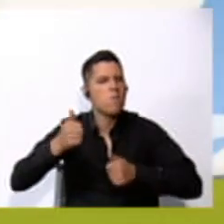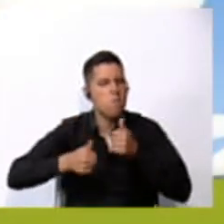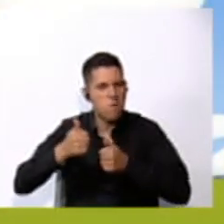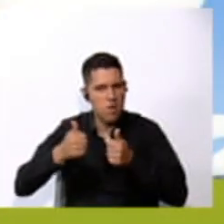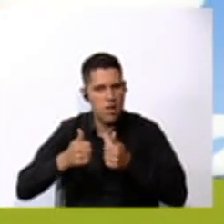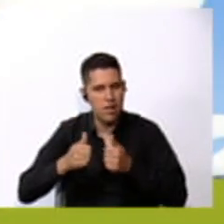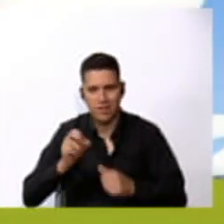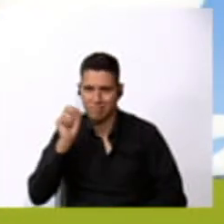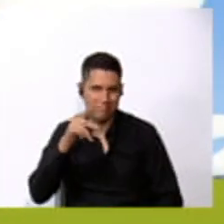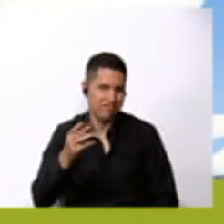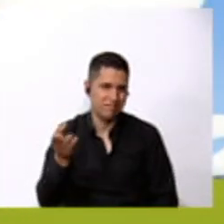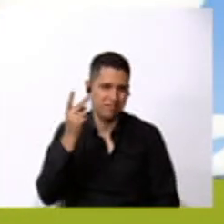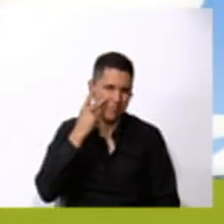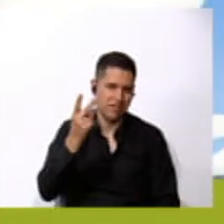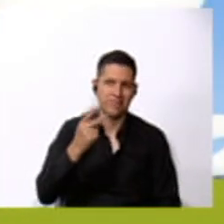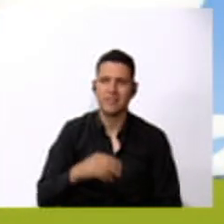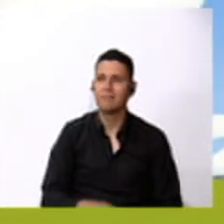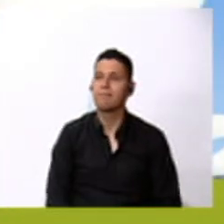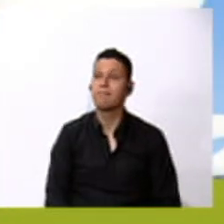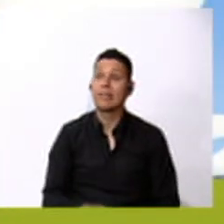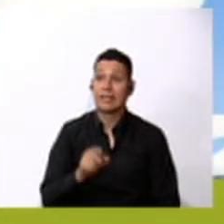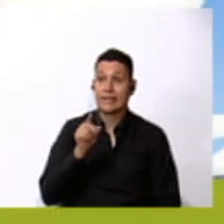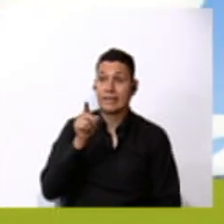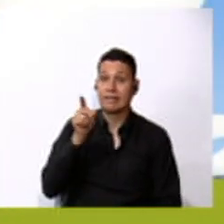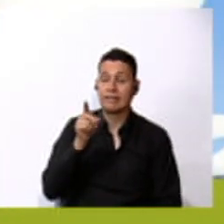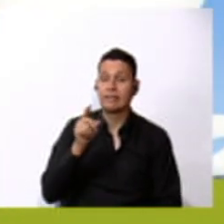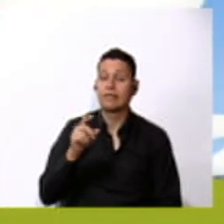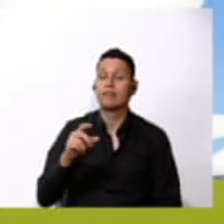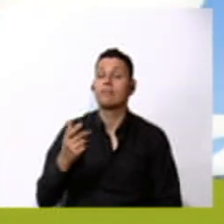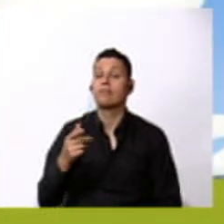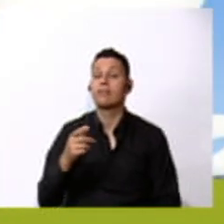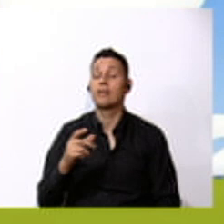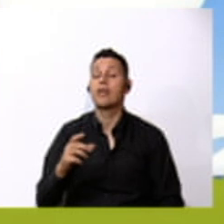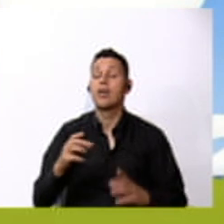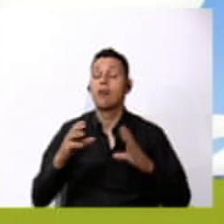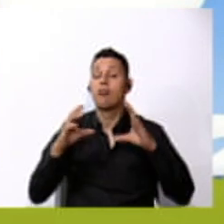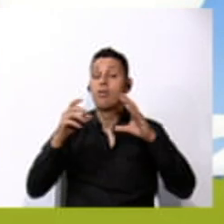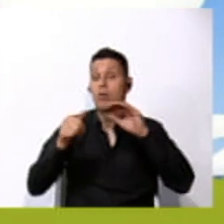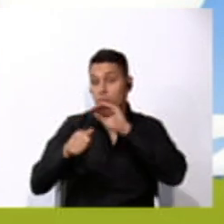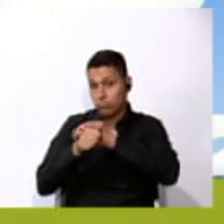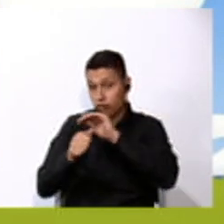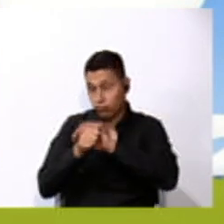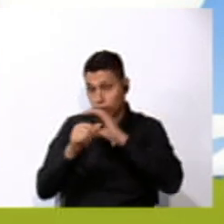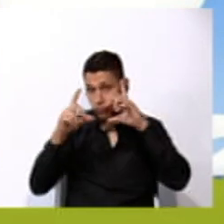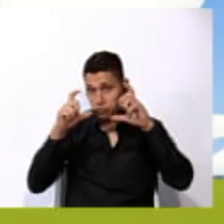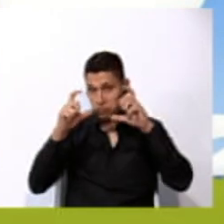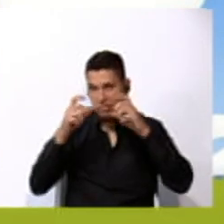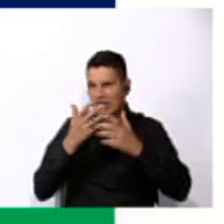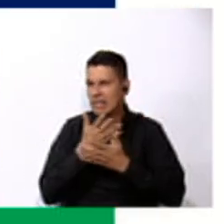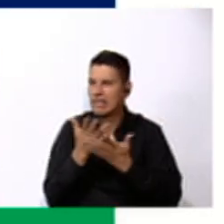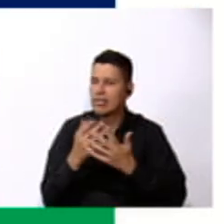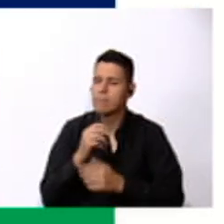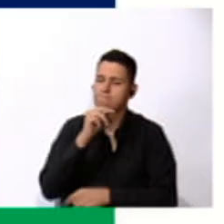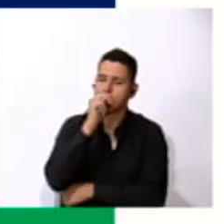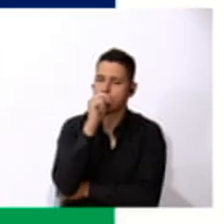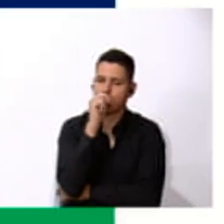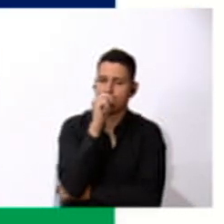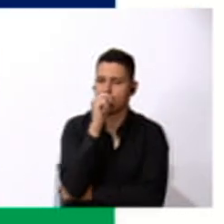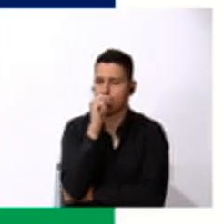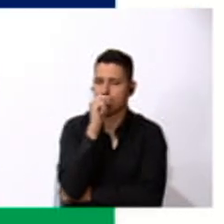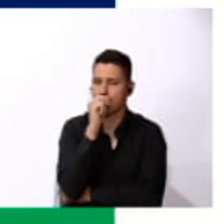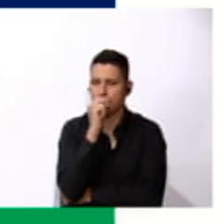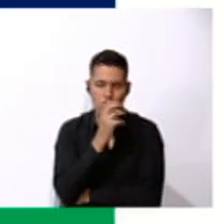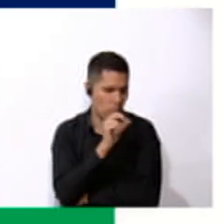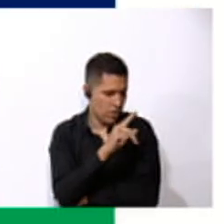Let's go. Hidden picture. Guess what's the hidden picture. Hmm, let's see, Waldo.